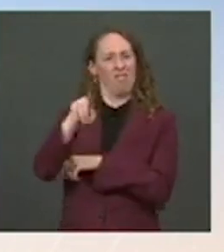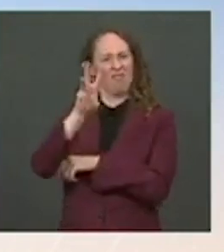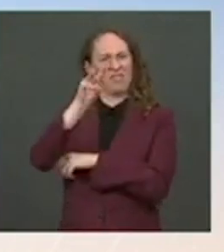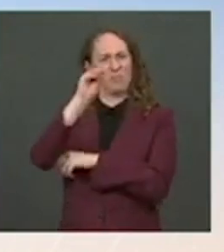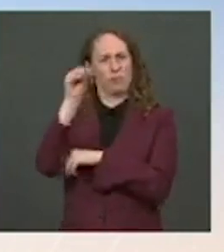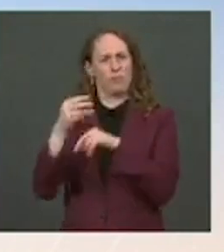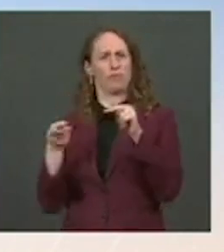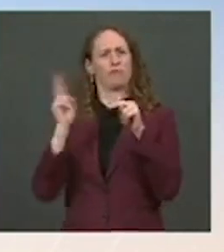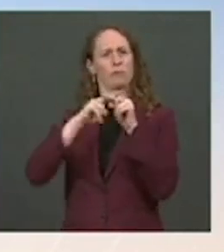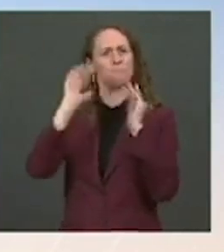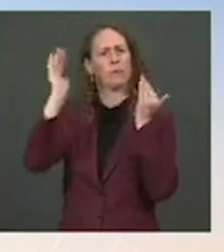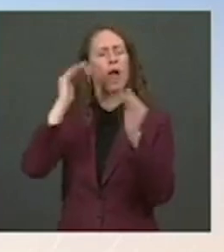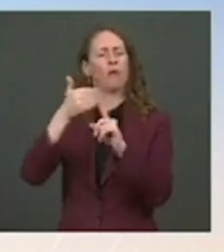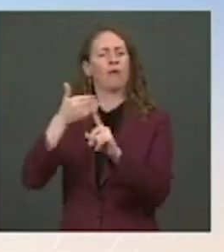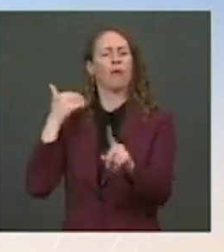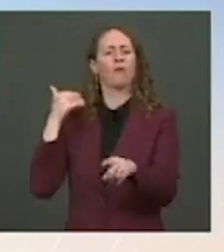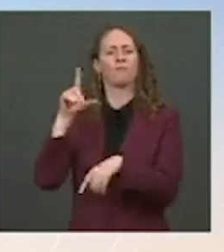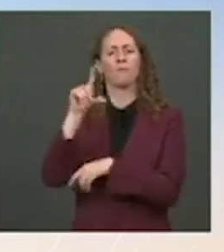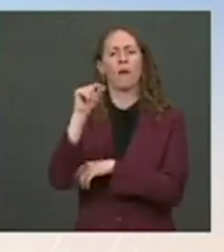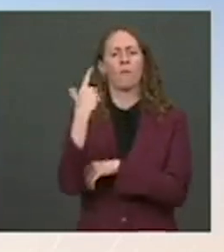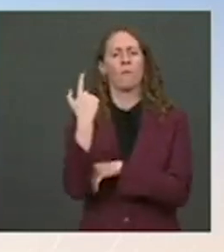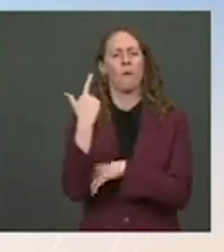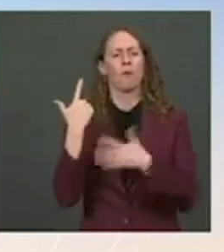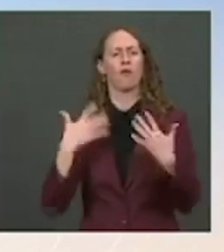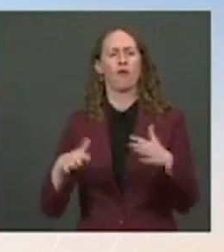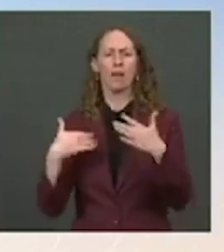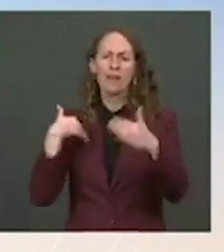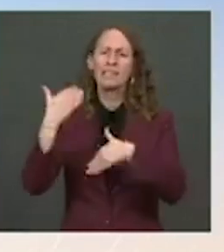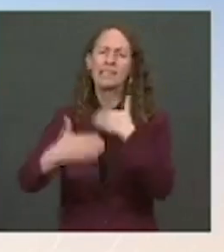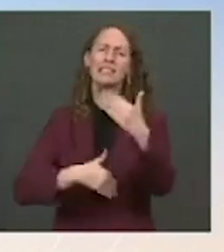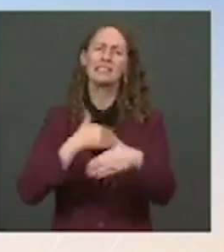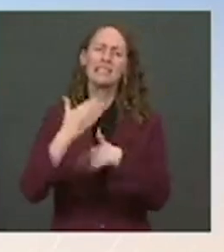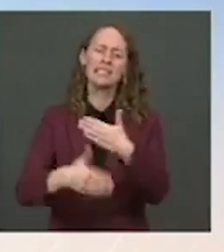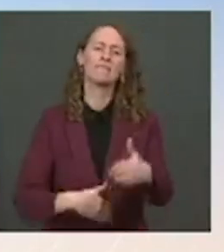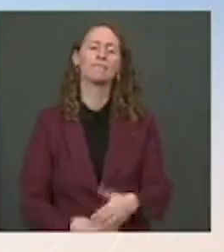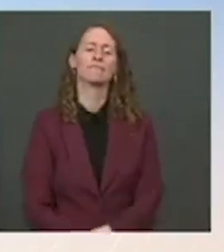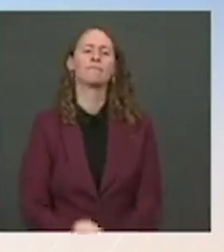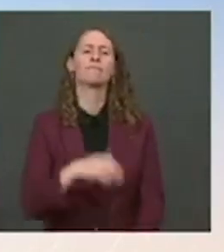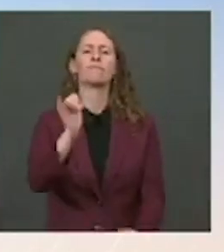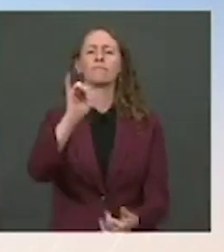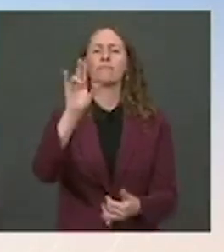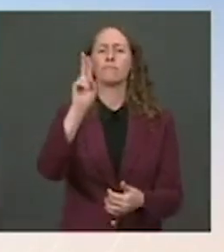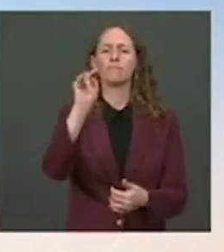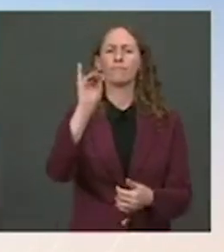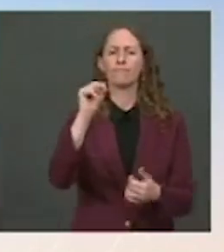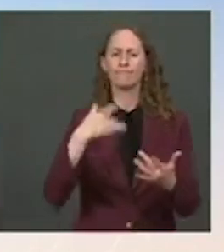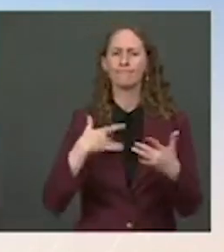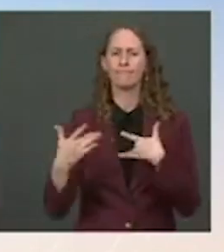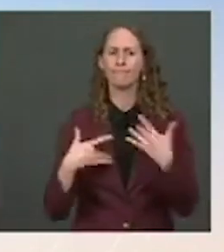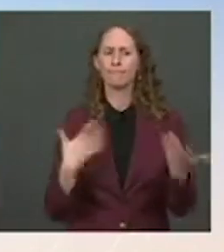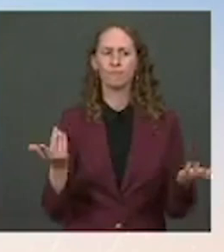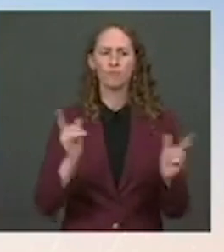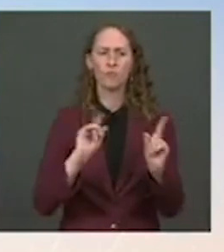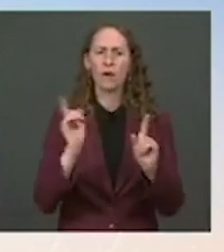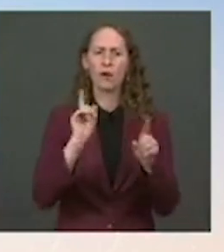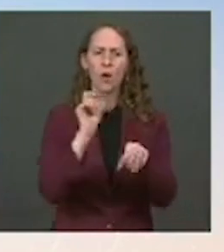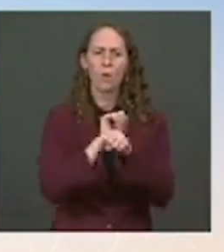numbers. We've also been working with unions to help address the shortages of workers, whether they are at